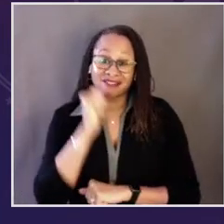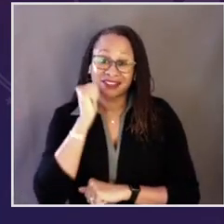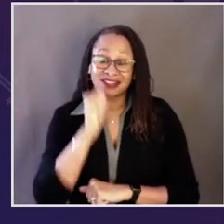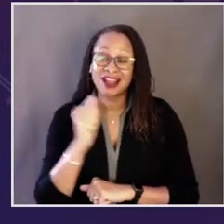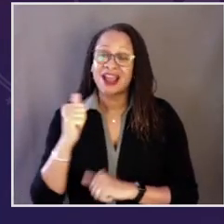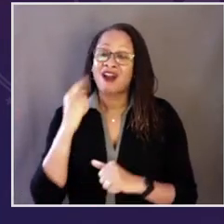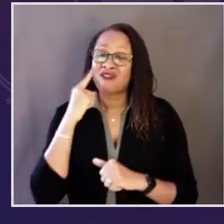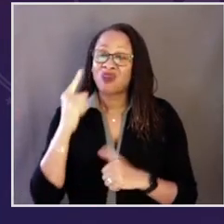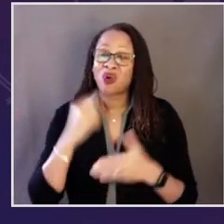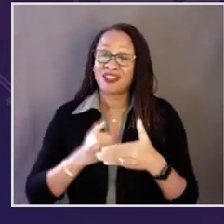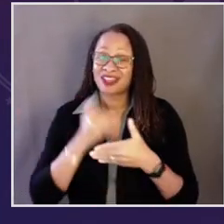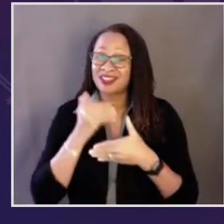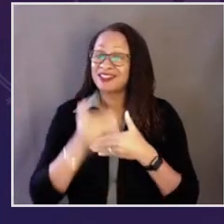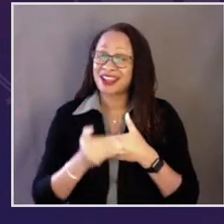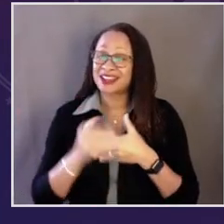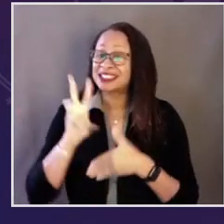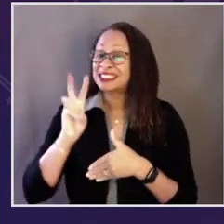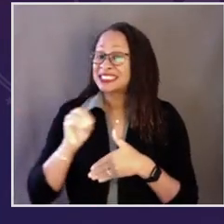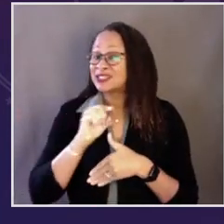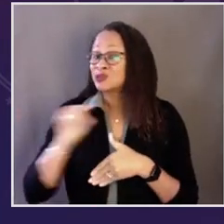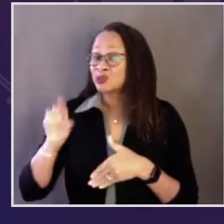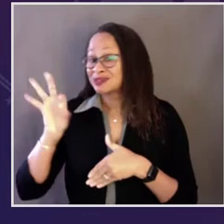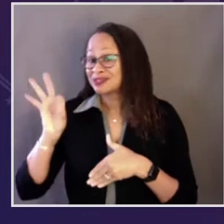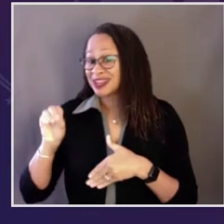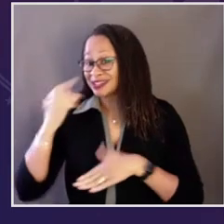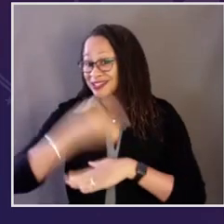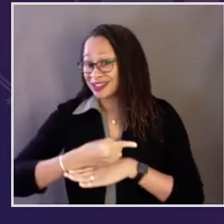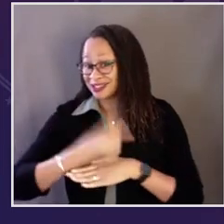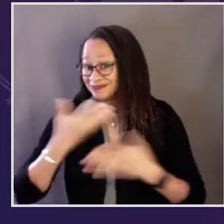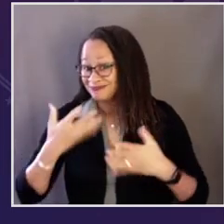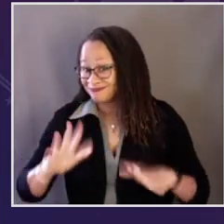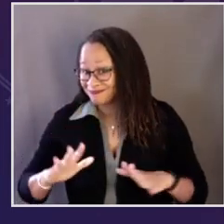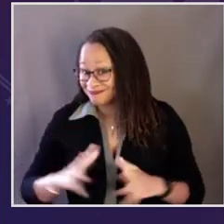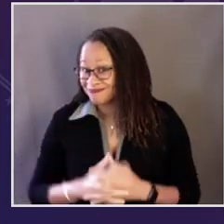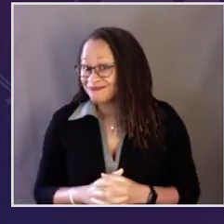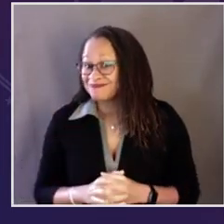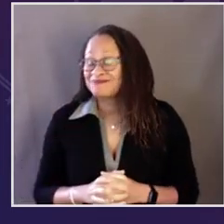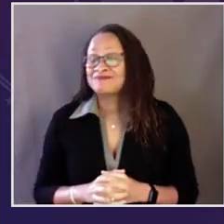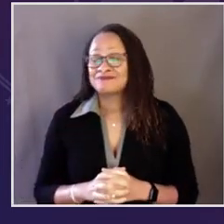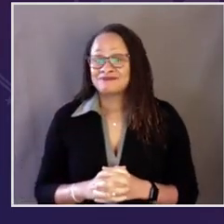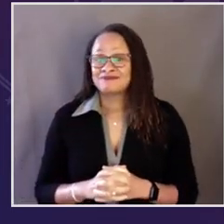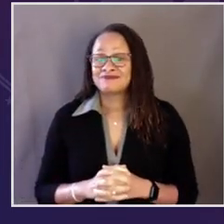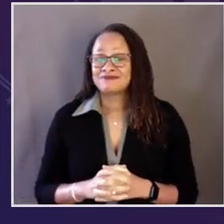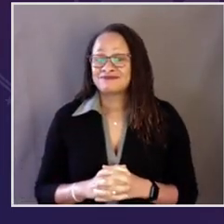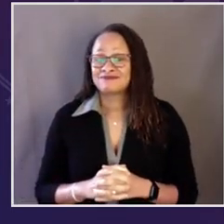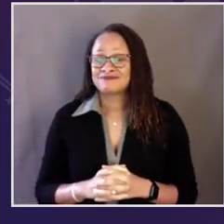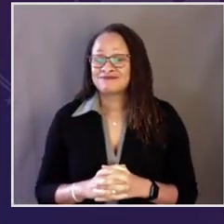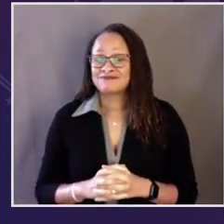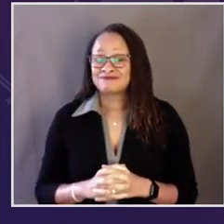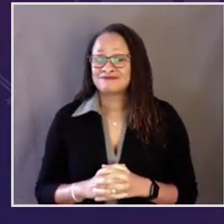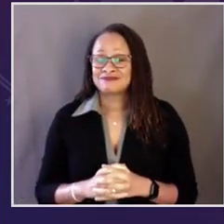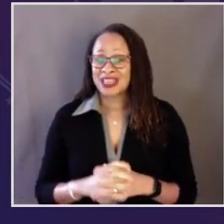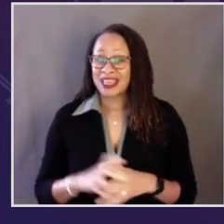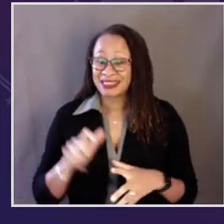numbers of deaths or more every single day for the next 60 to 90 days.